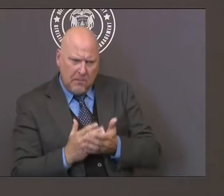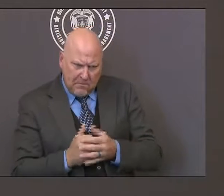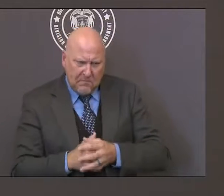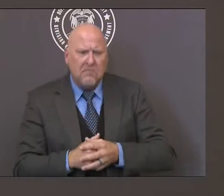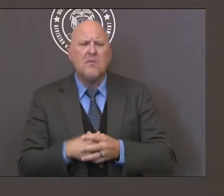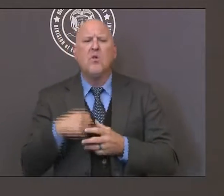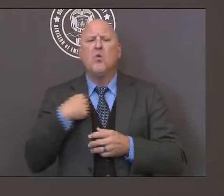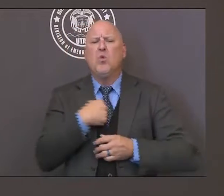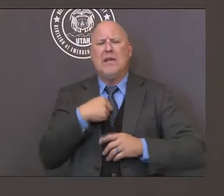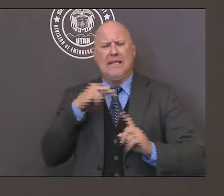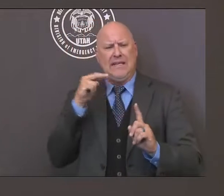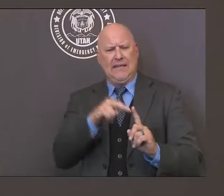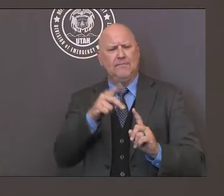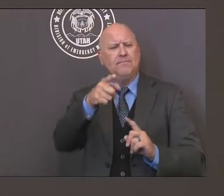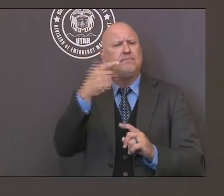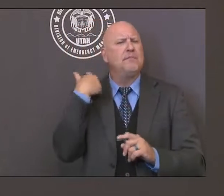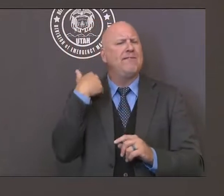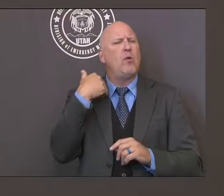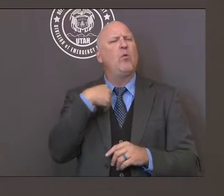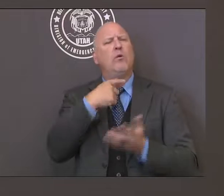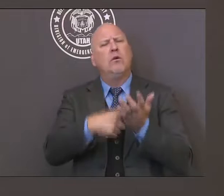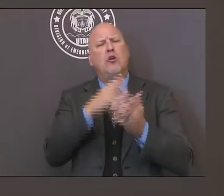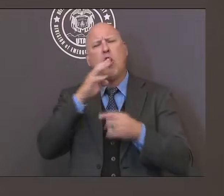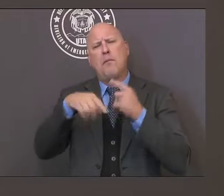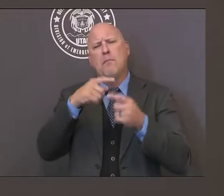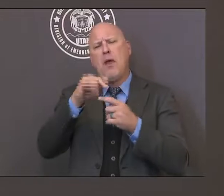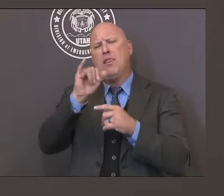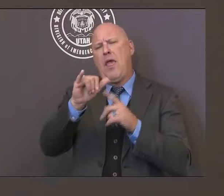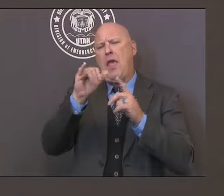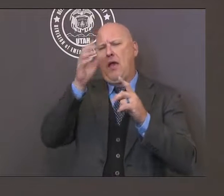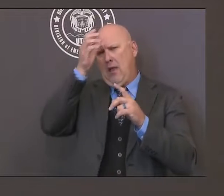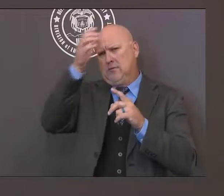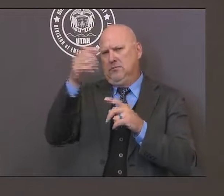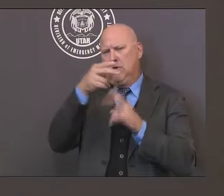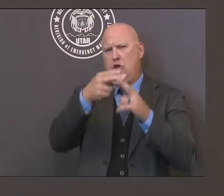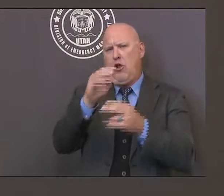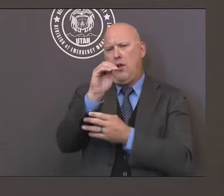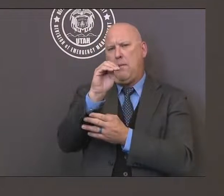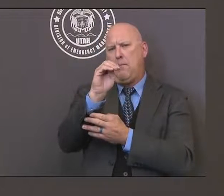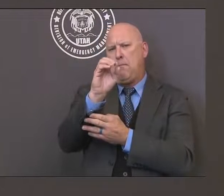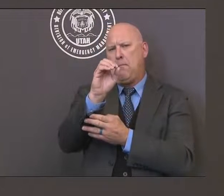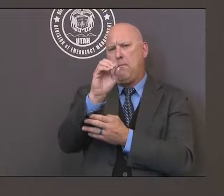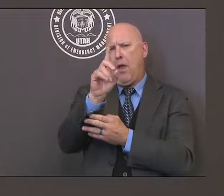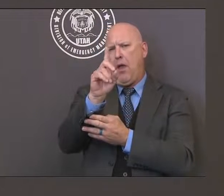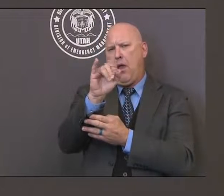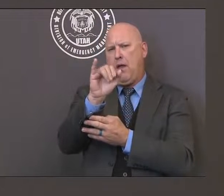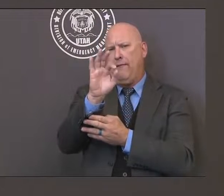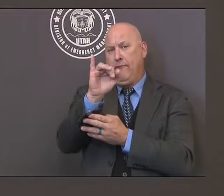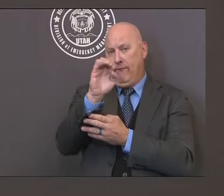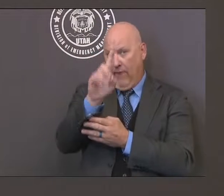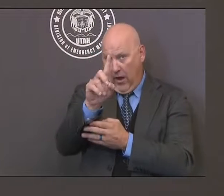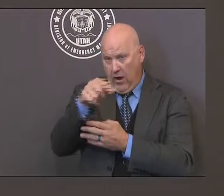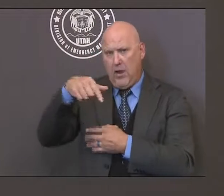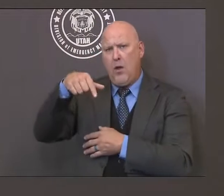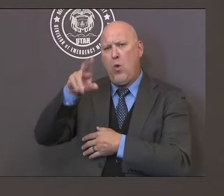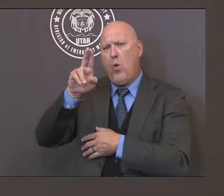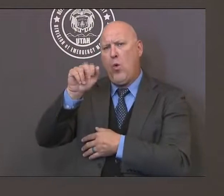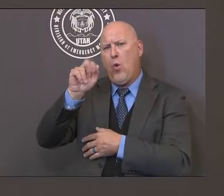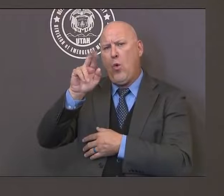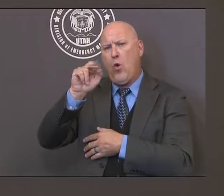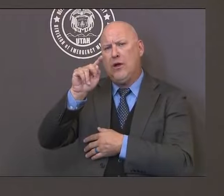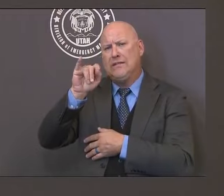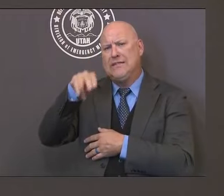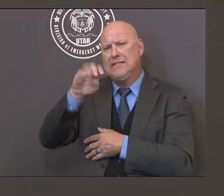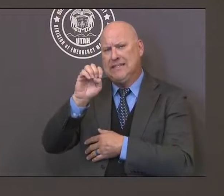attend school while they're on quarantine instead we recommend that students and teachers follow standard quarantine